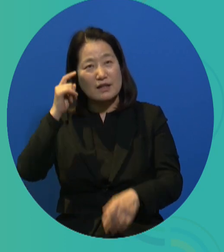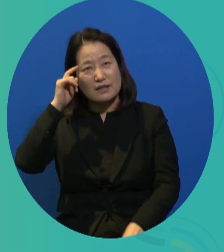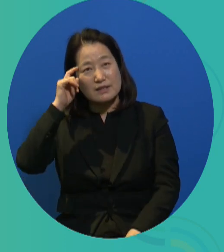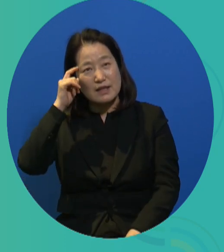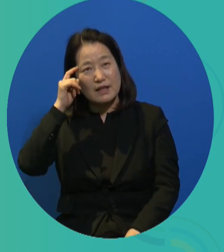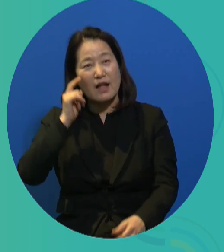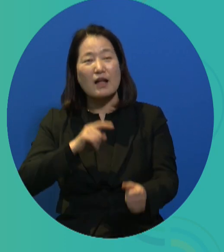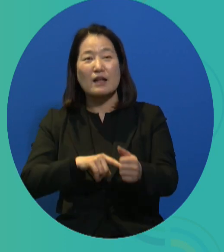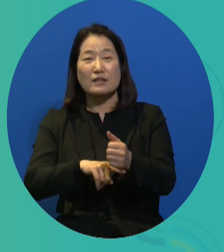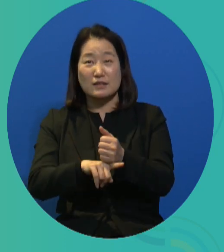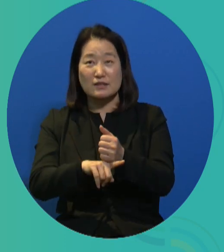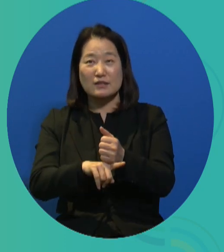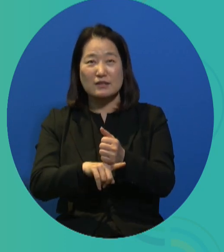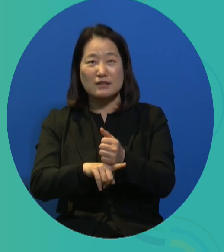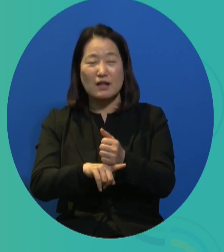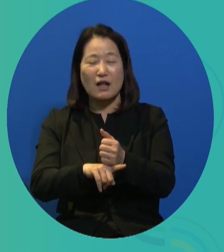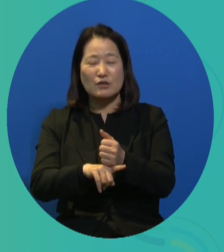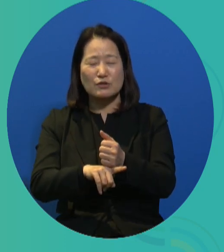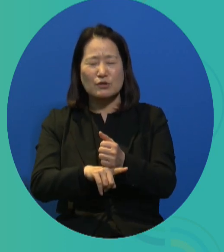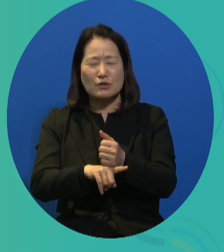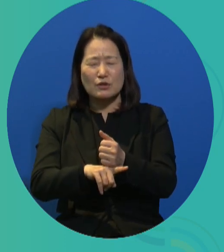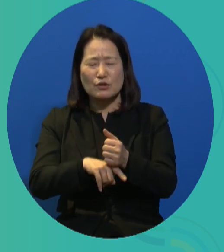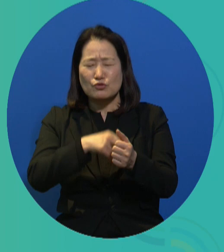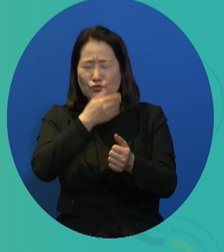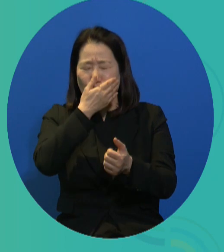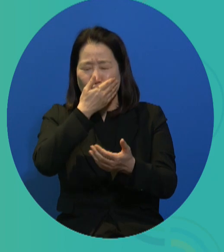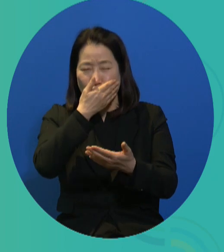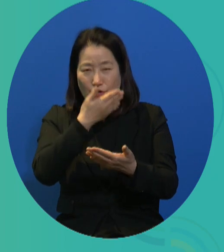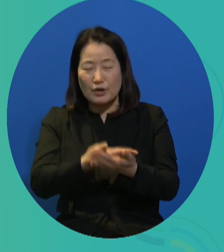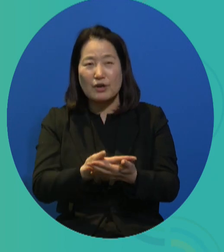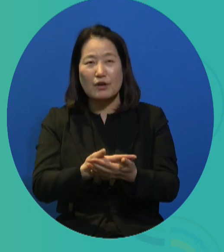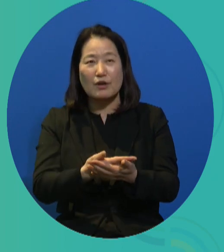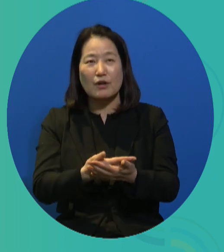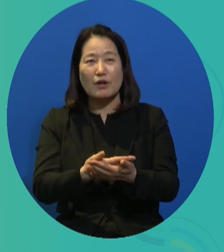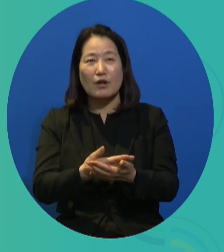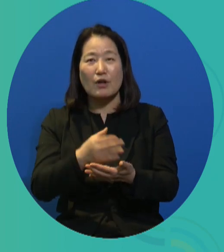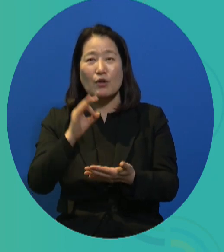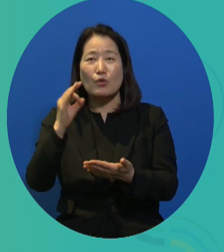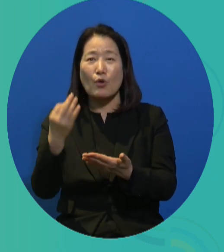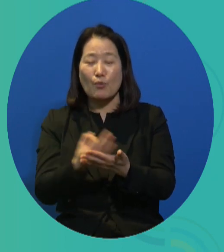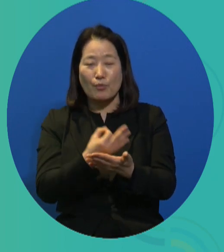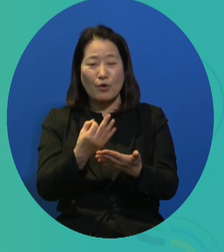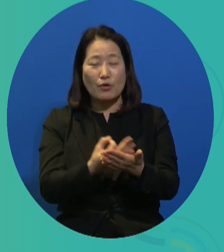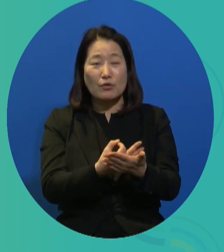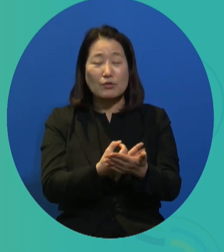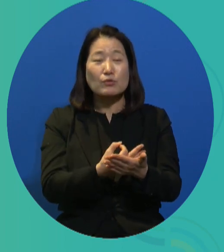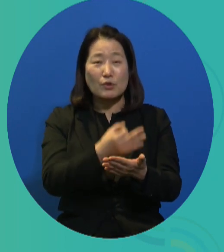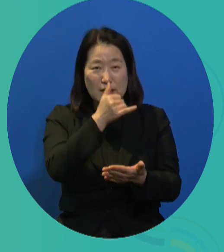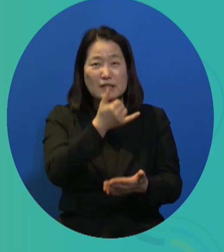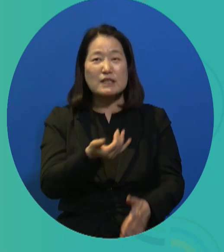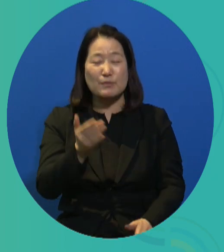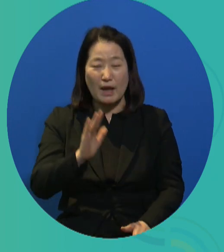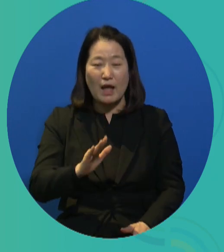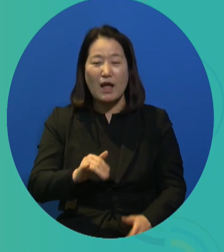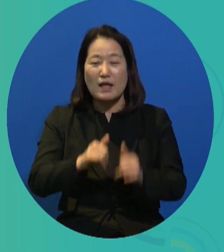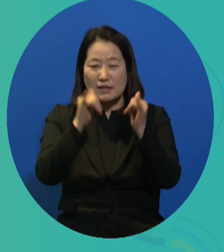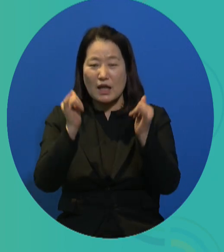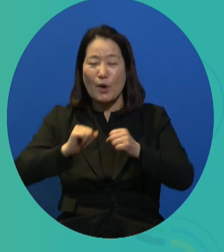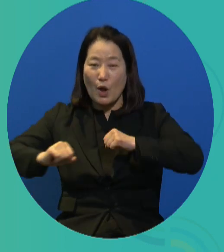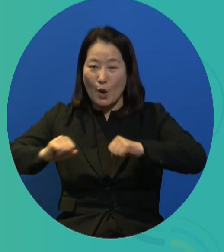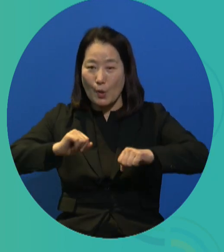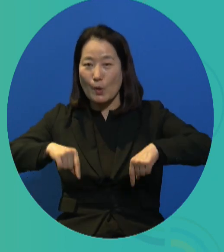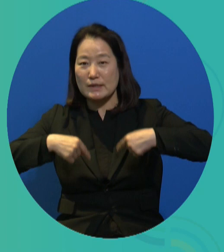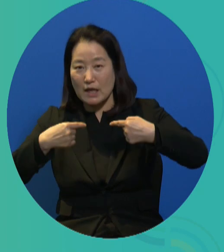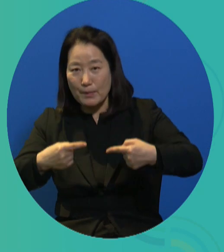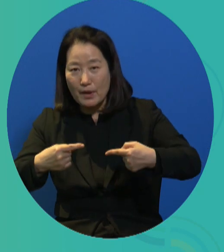would be more desperate for them. It's a way for them to generate income, but also